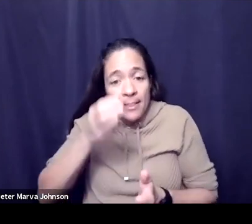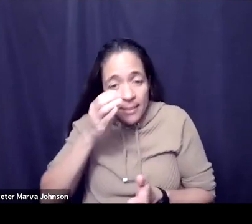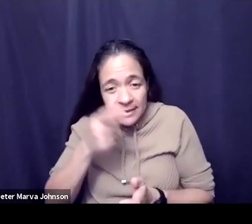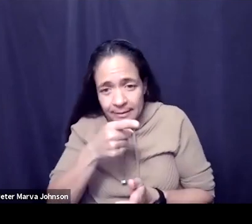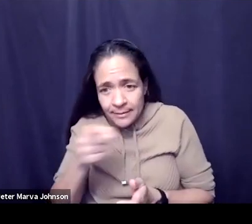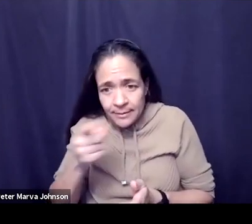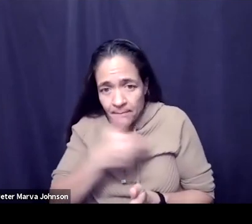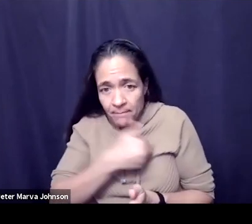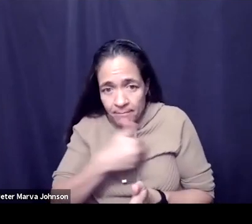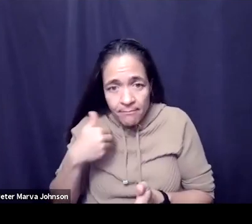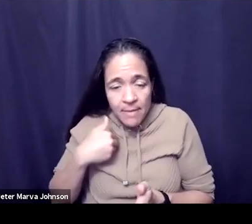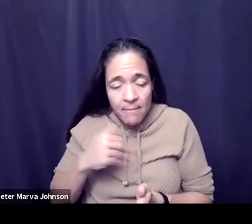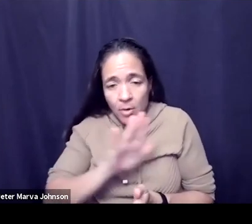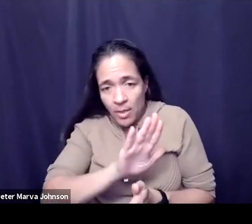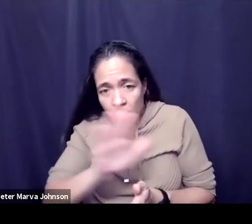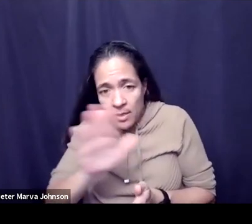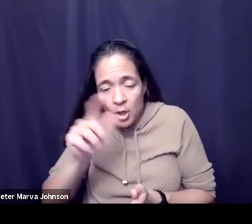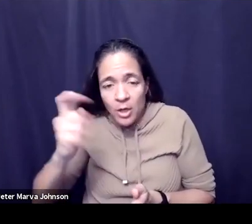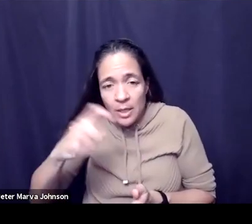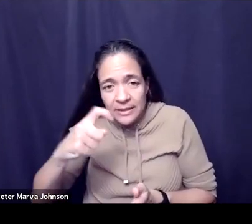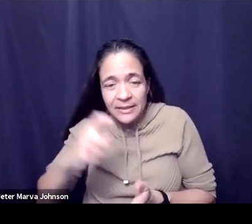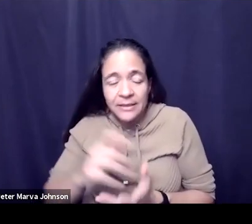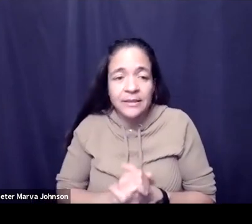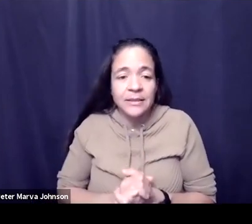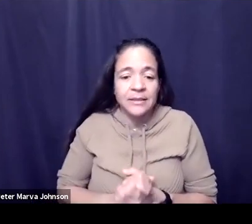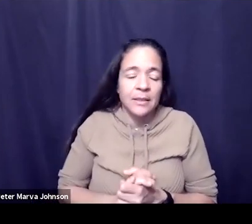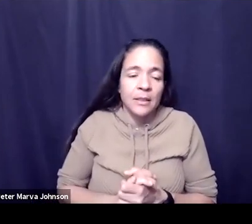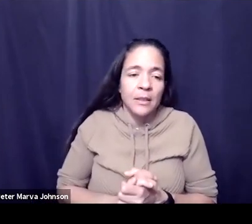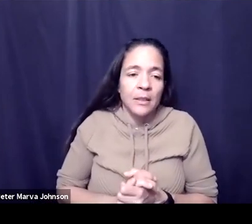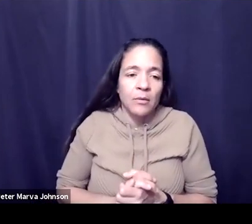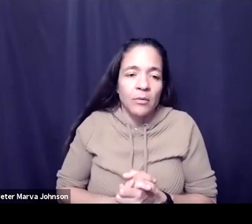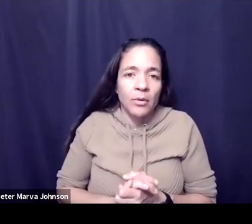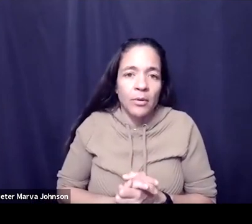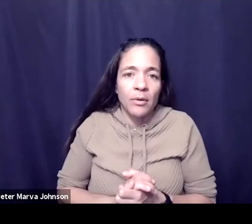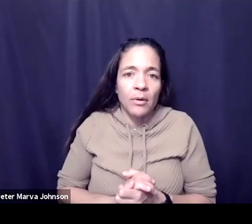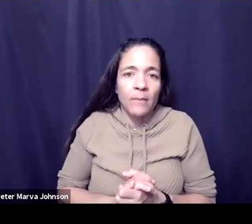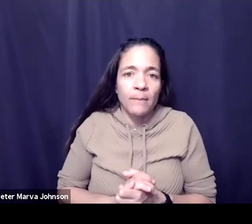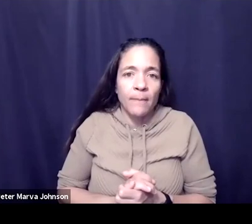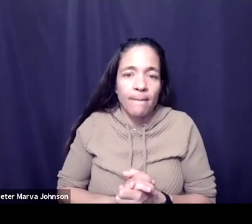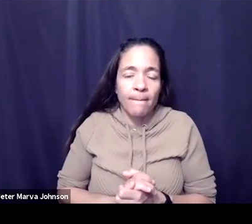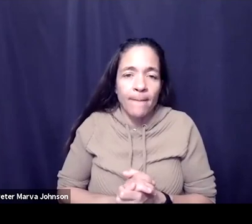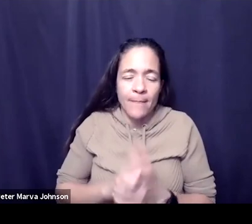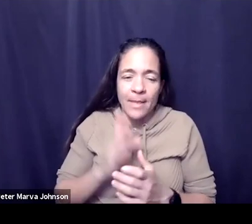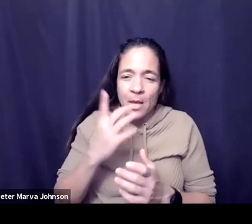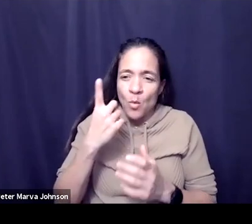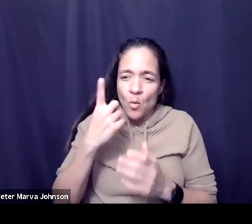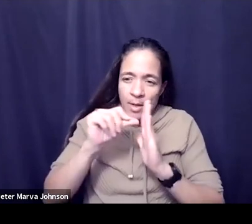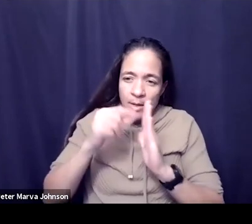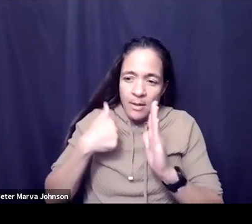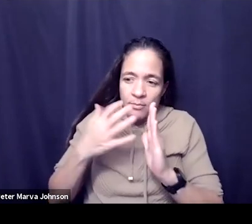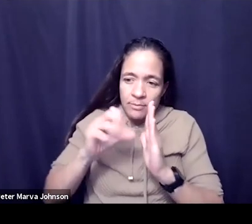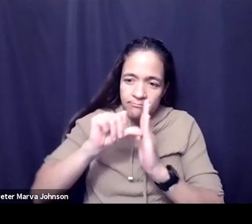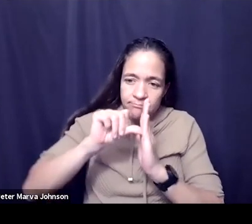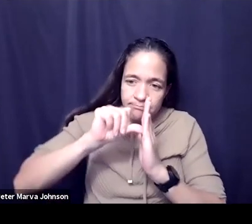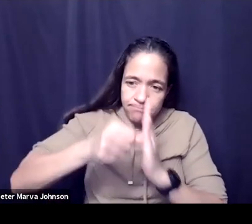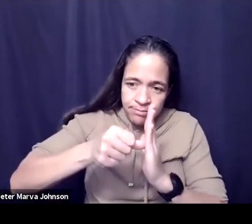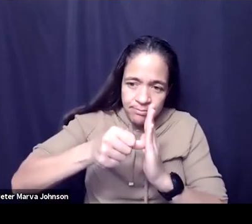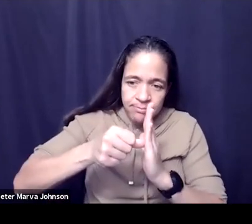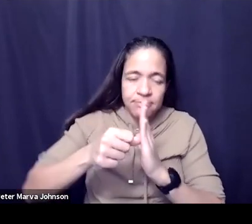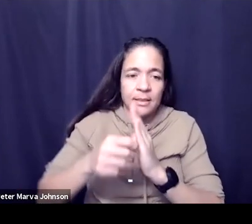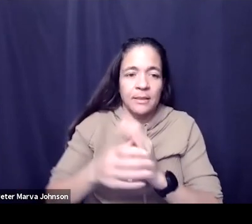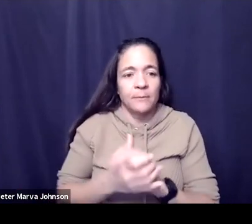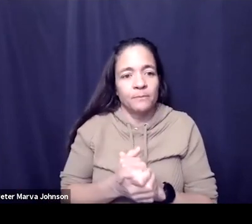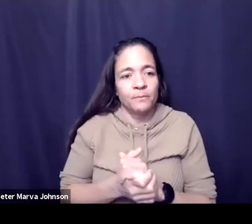perhaps my the one the one point that i would dig into is the power of